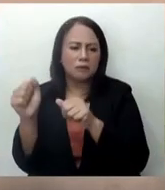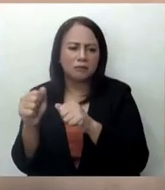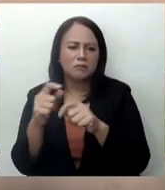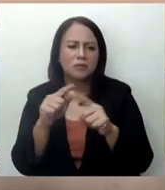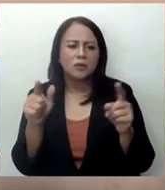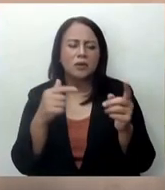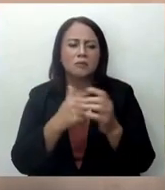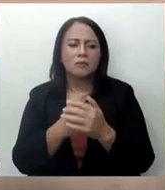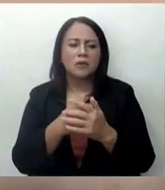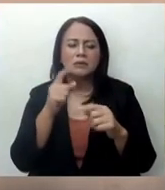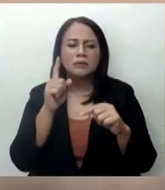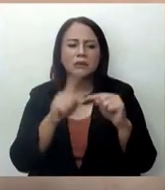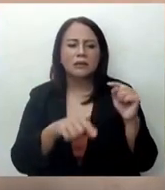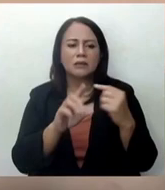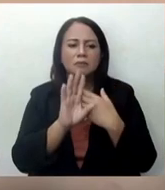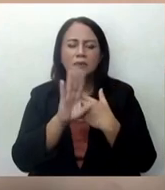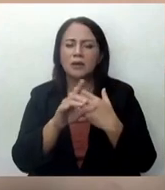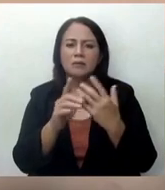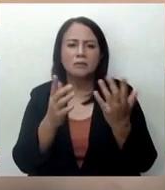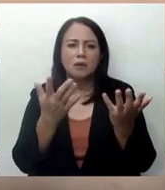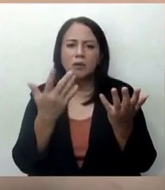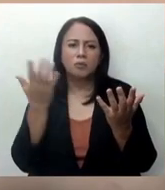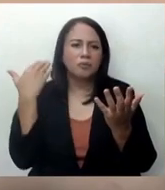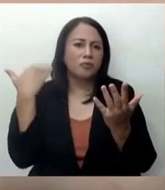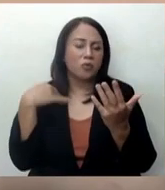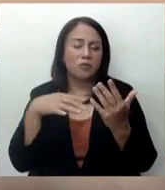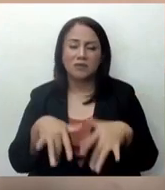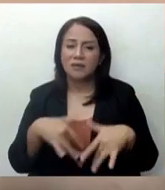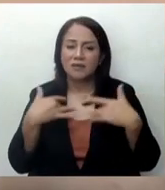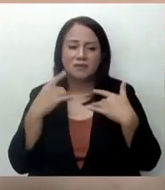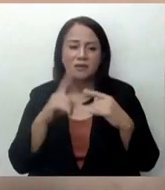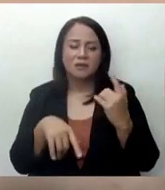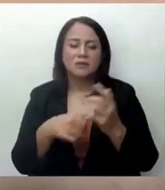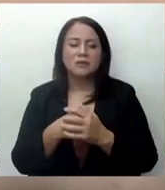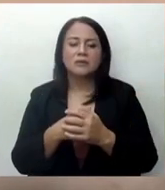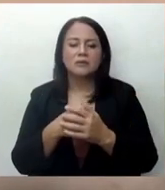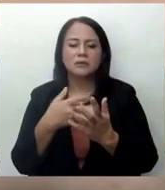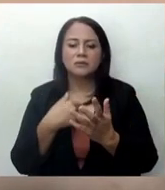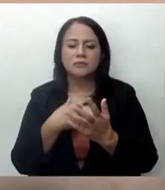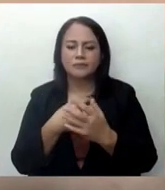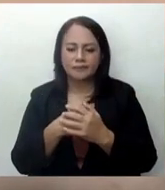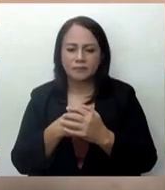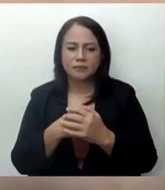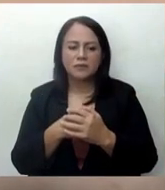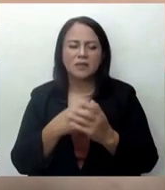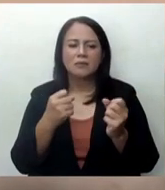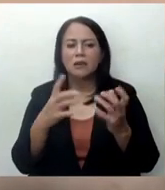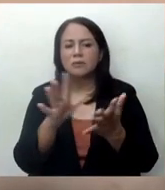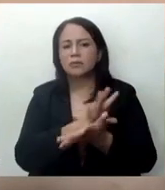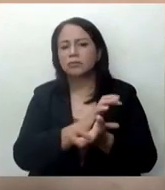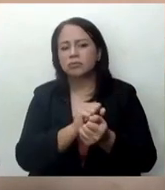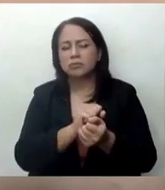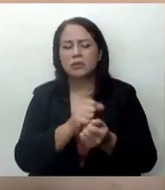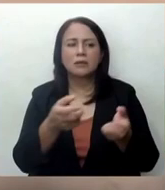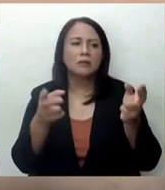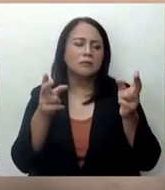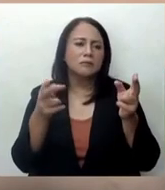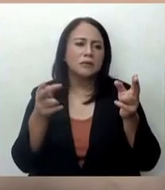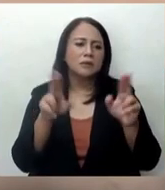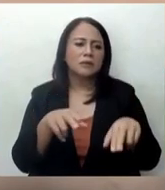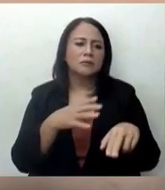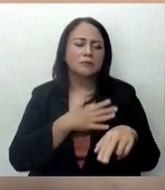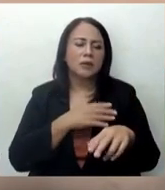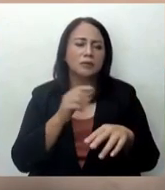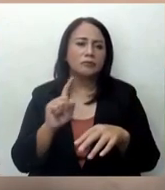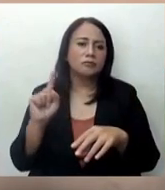pa po buwabalik yung dating buhay namin. Tsaka malaki pong damid sa tipito na nangyari sa pangali kong anak